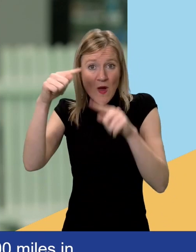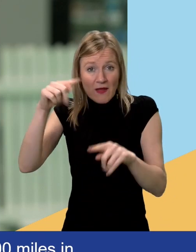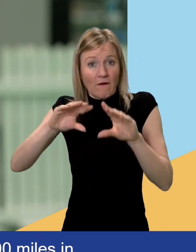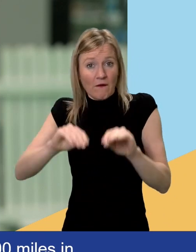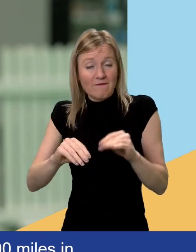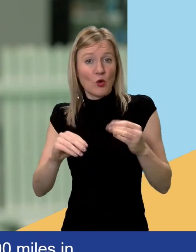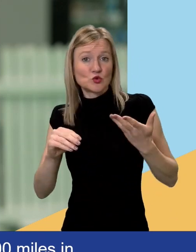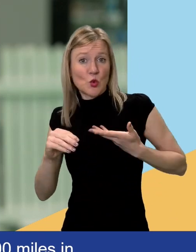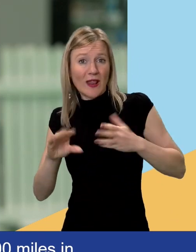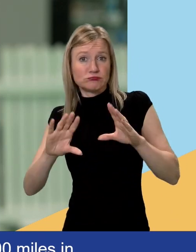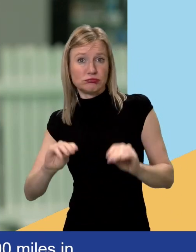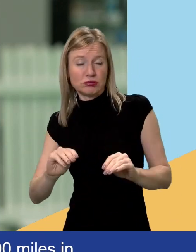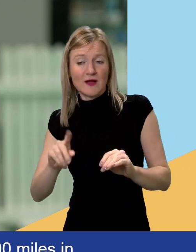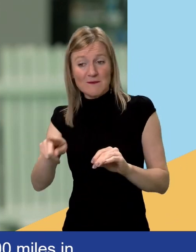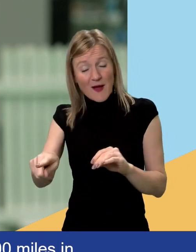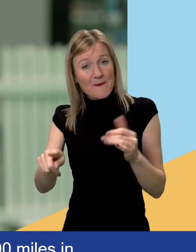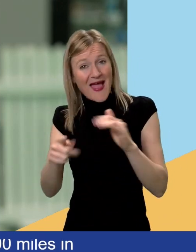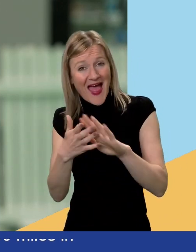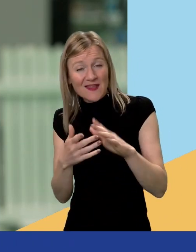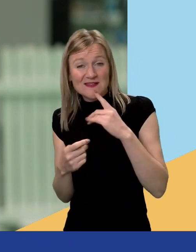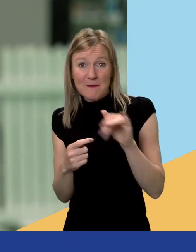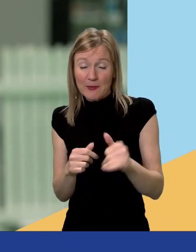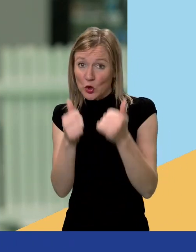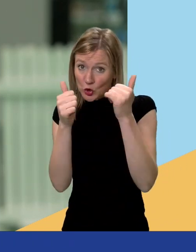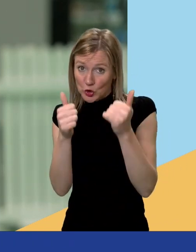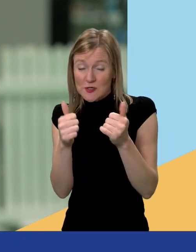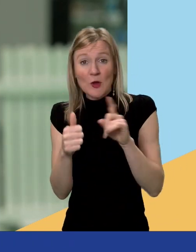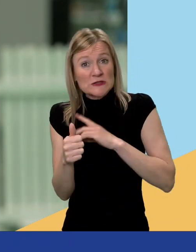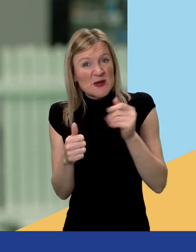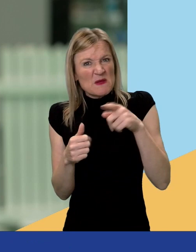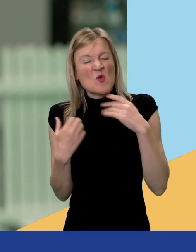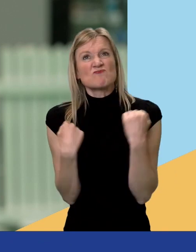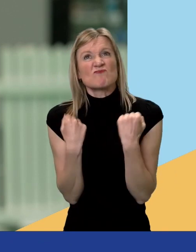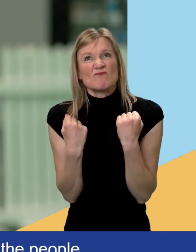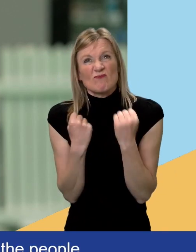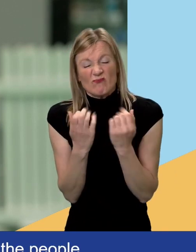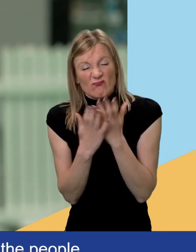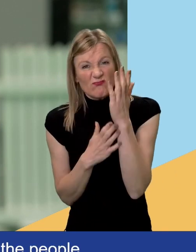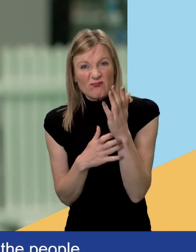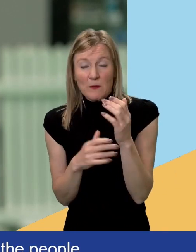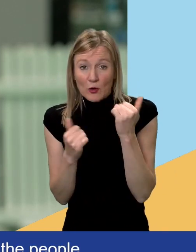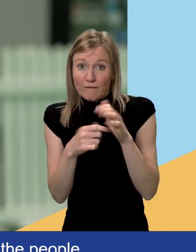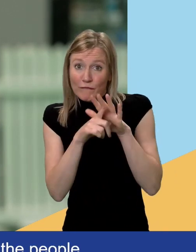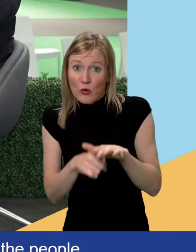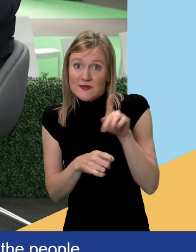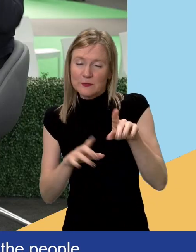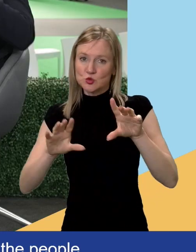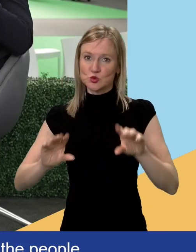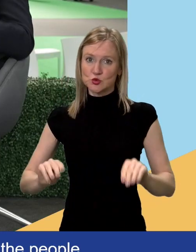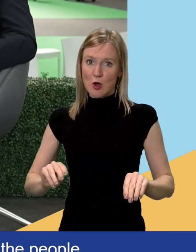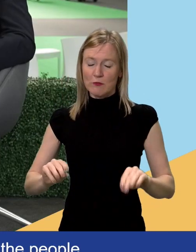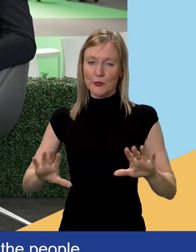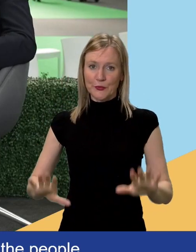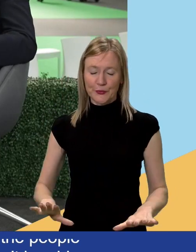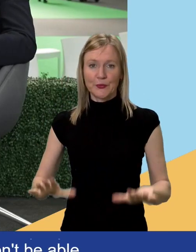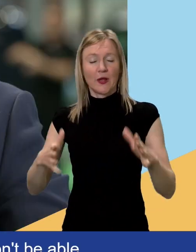drivers because we'll have to have, perhaps, you know, the people that would drive 300, 400 miles without a stop. Yeah, it's not a safe way to drive. You can stop